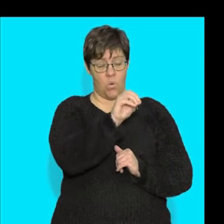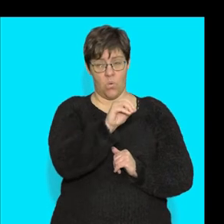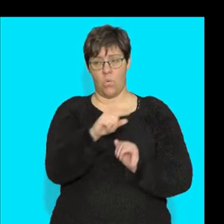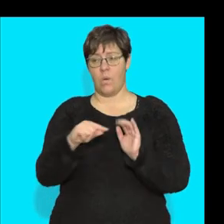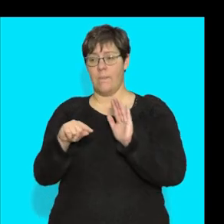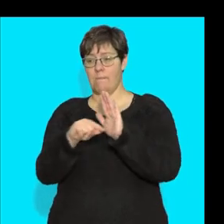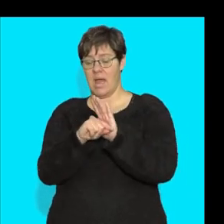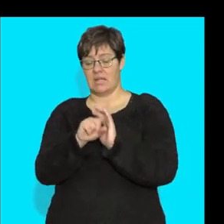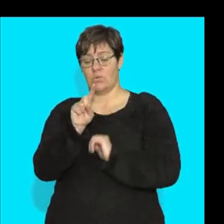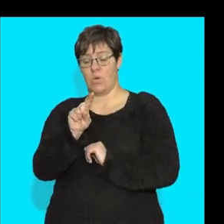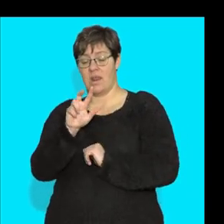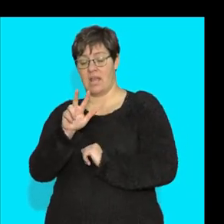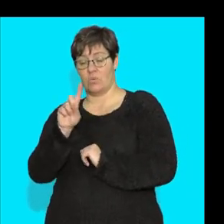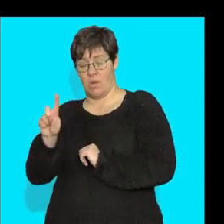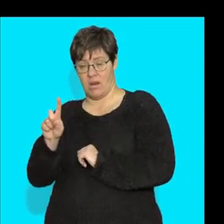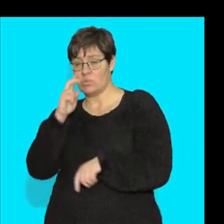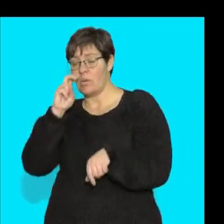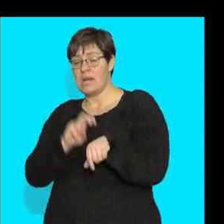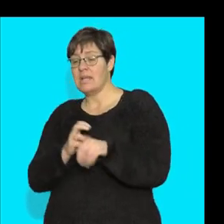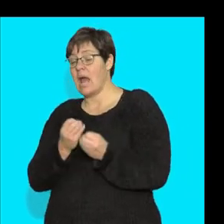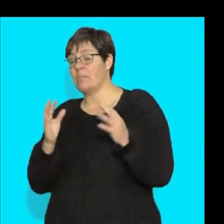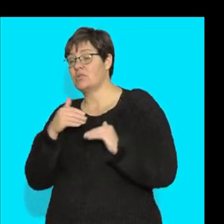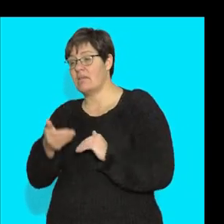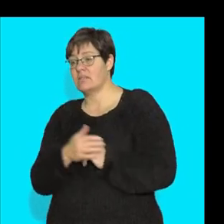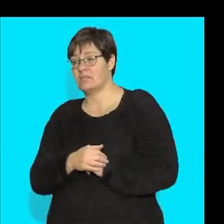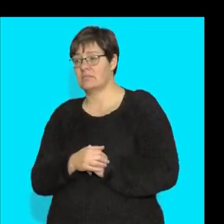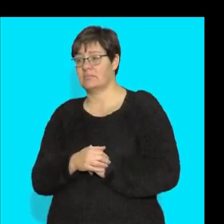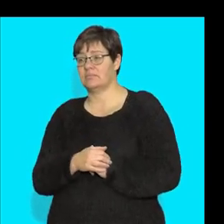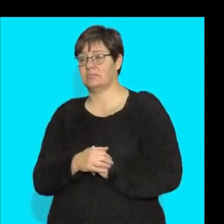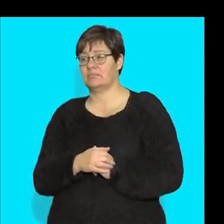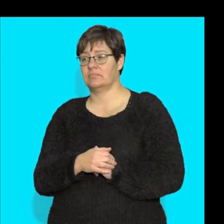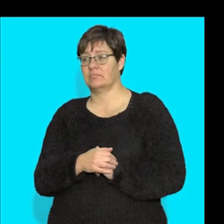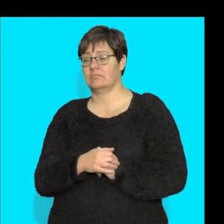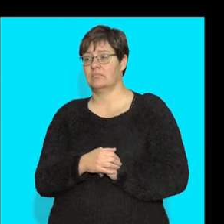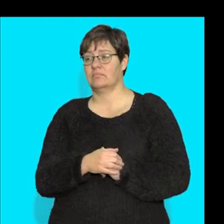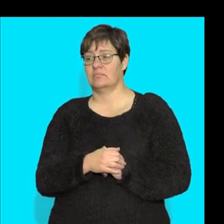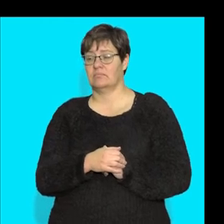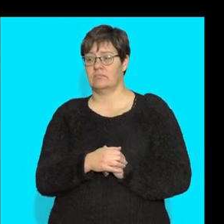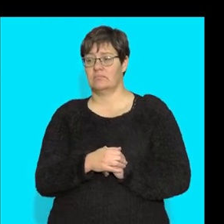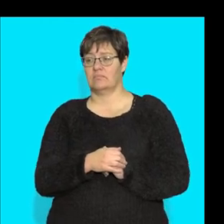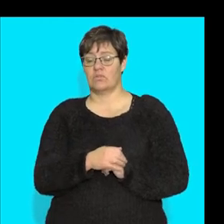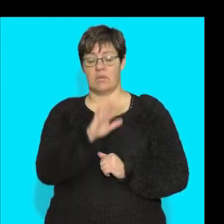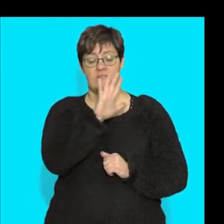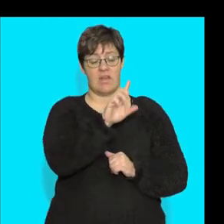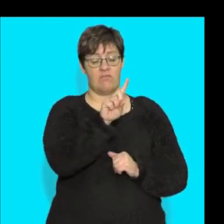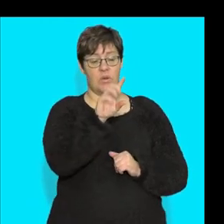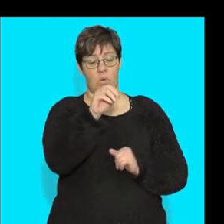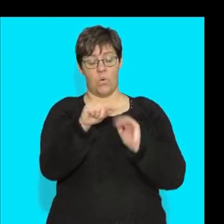How many do I have? 181. So what am I going to do? 510